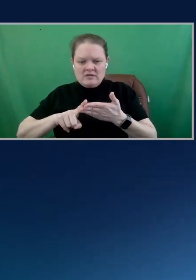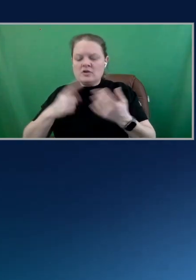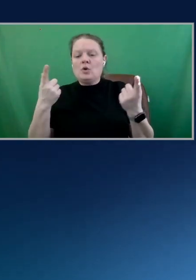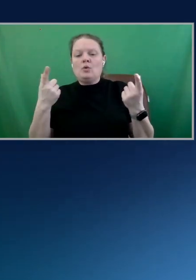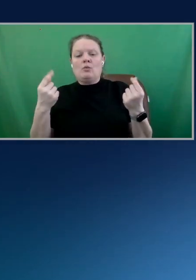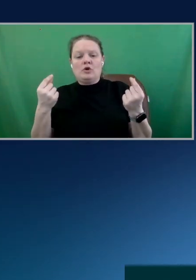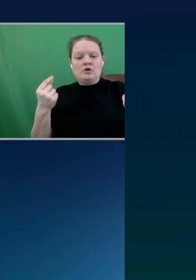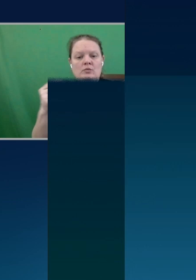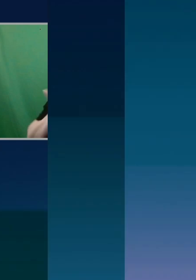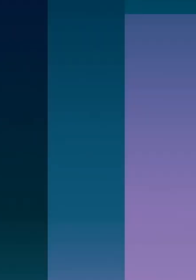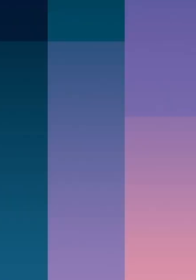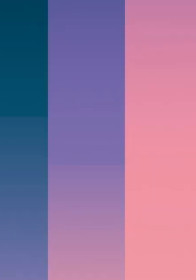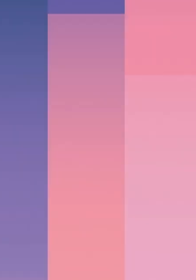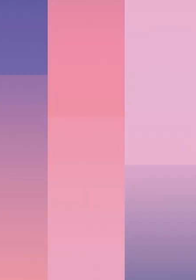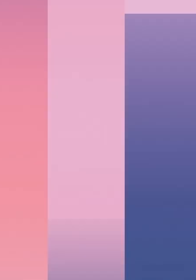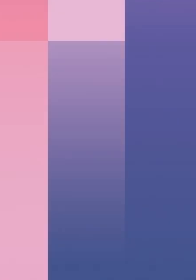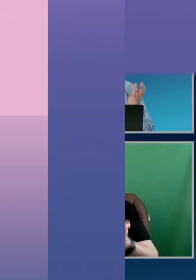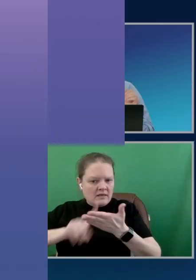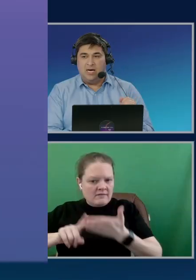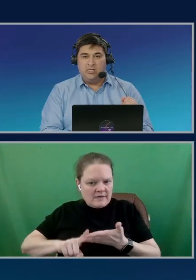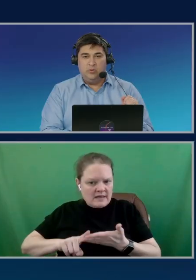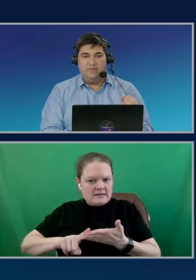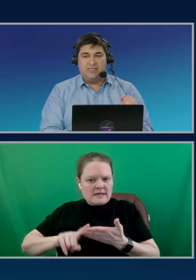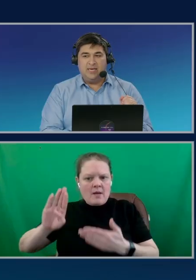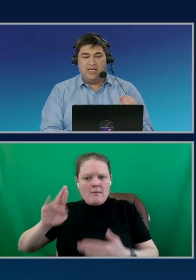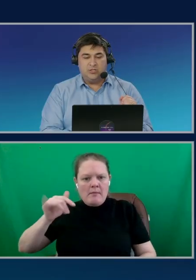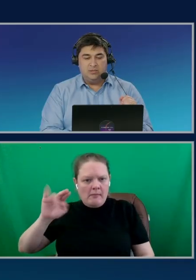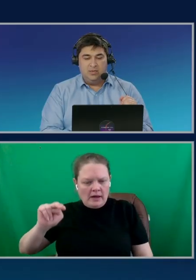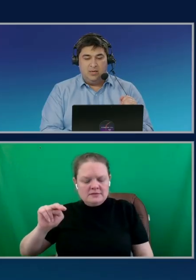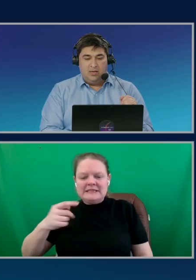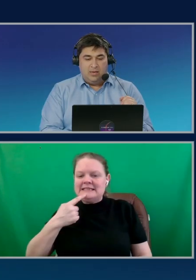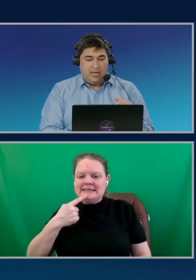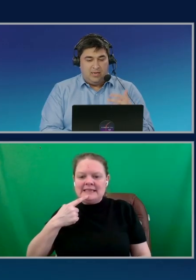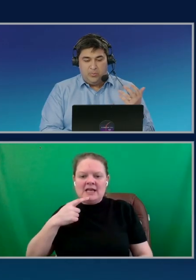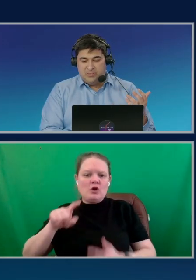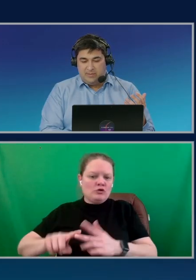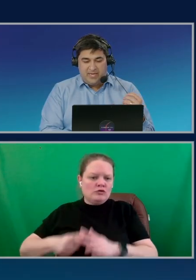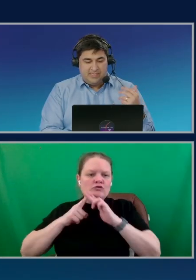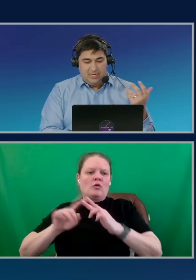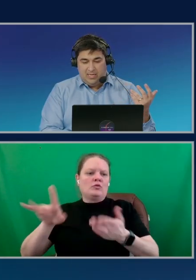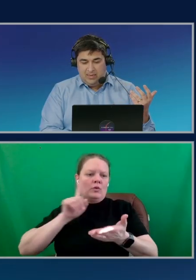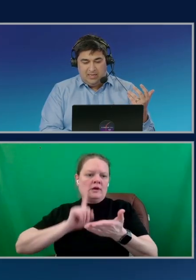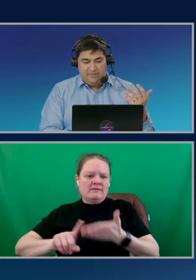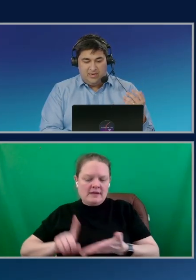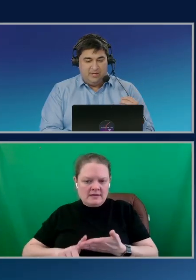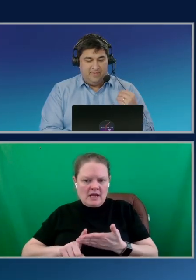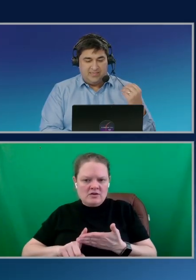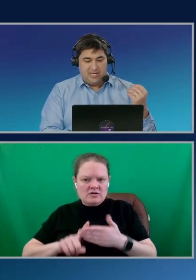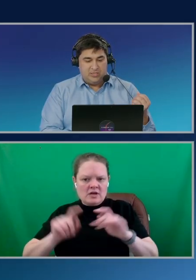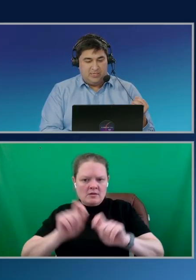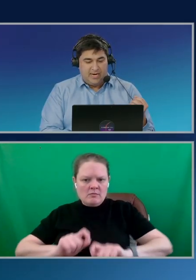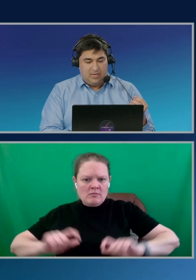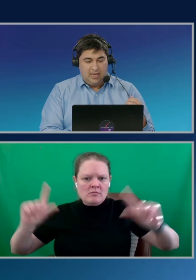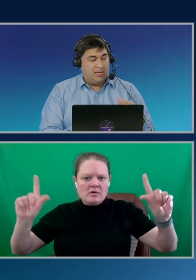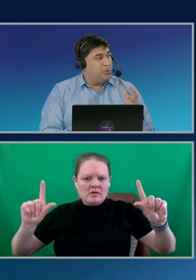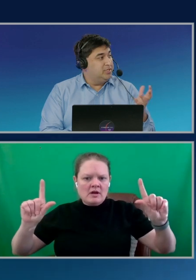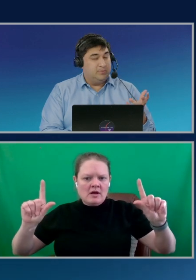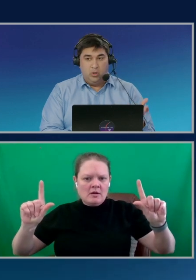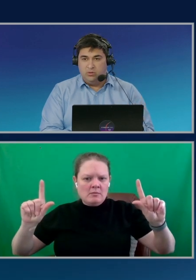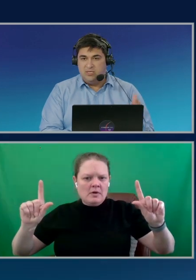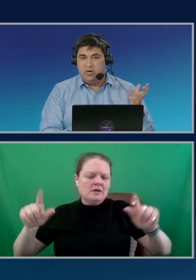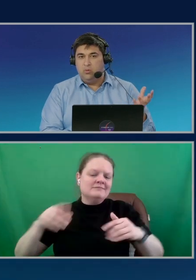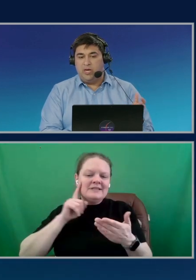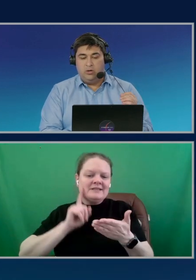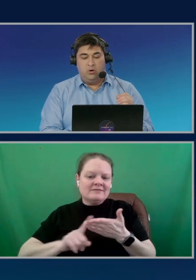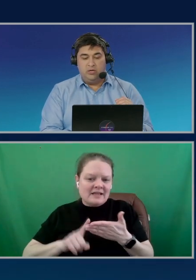click on the investigate button and say, start new investigation. And it pulls up basically, I'll give it an investigation title. can put